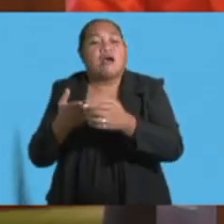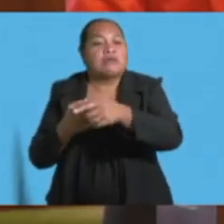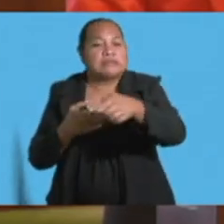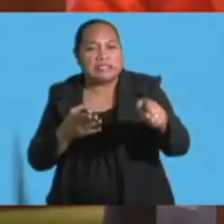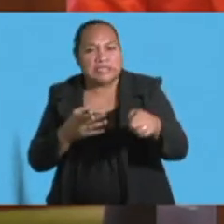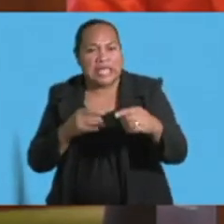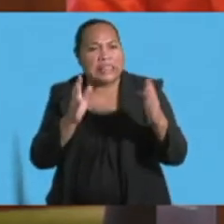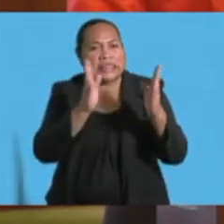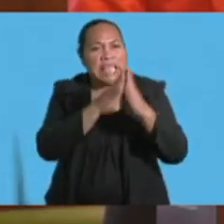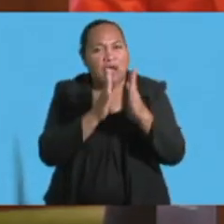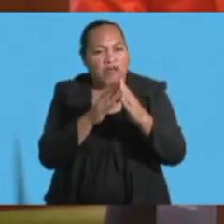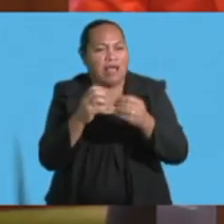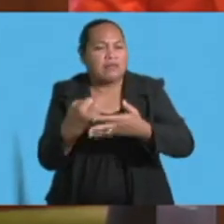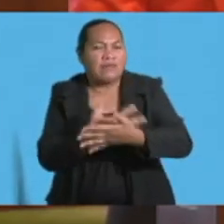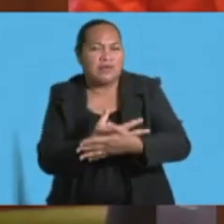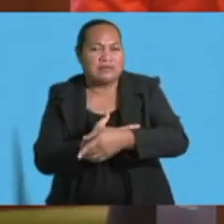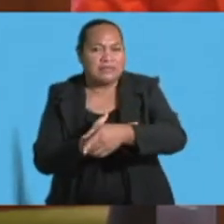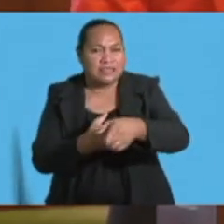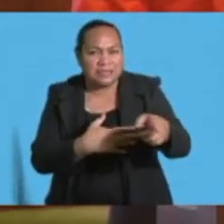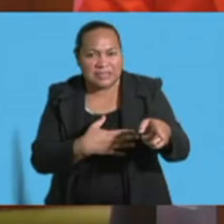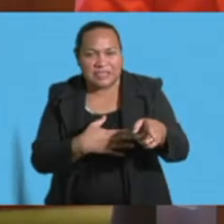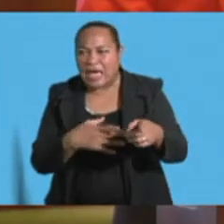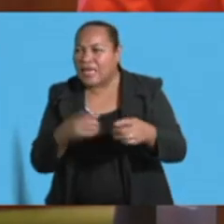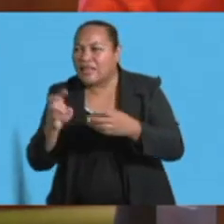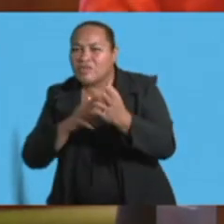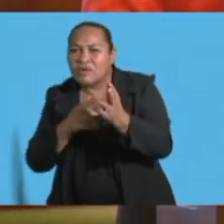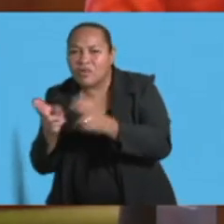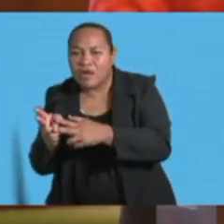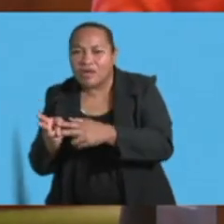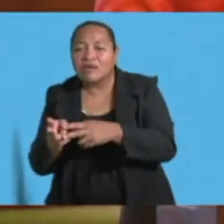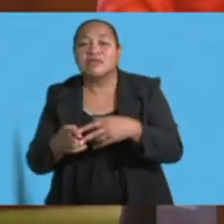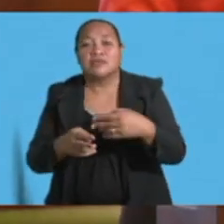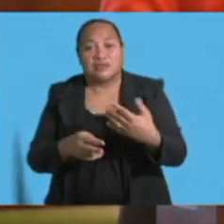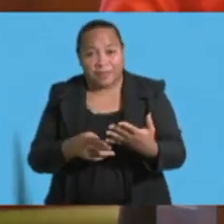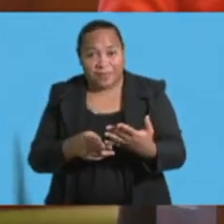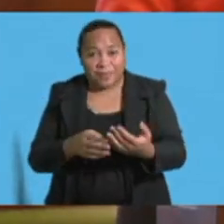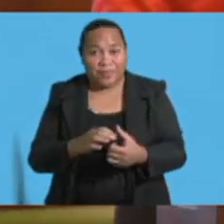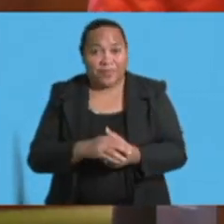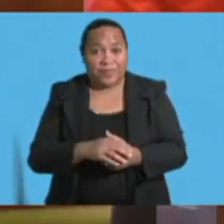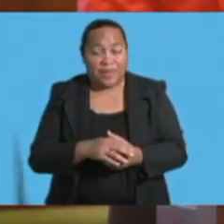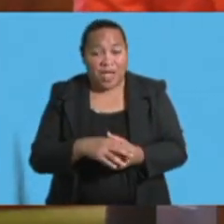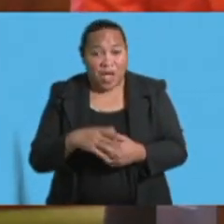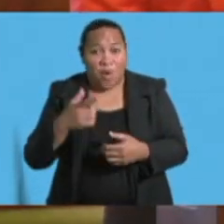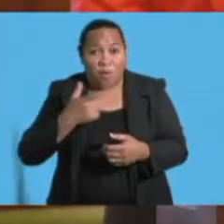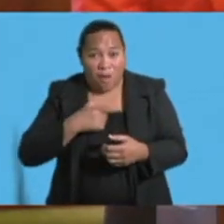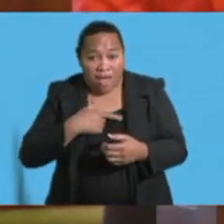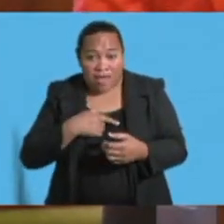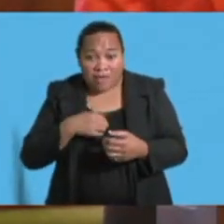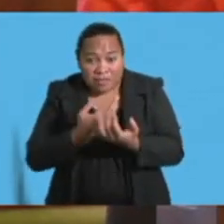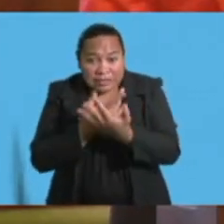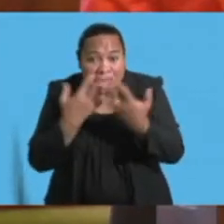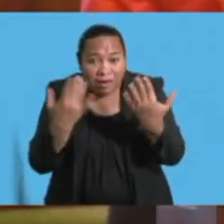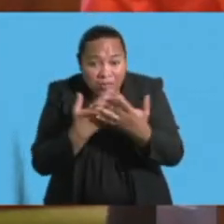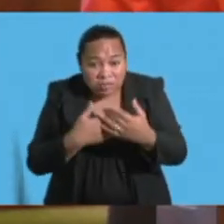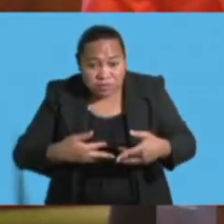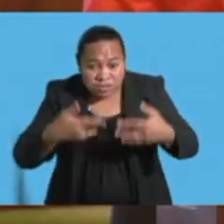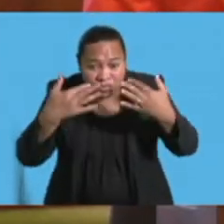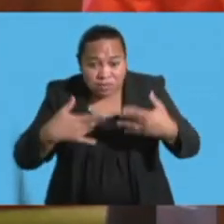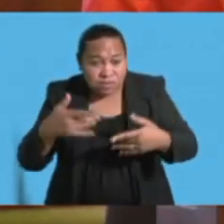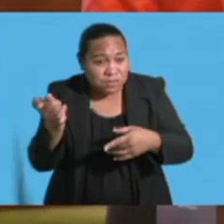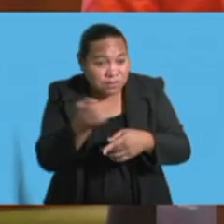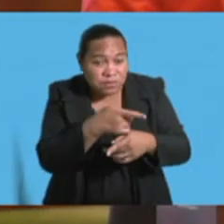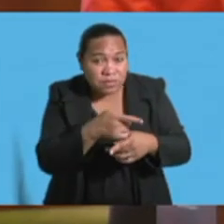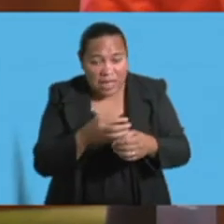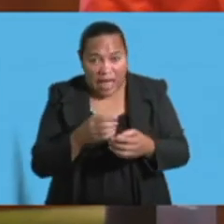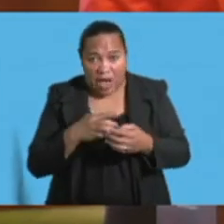including Fiji's mitigation potential. The very fact that we are quantifying our national environmental assets